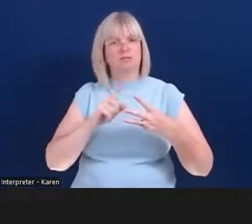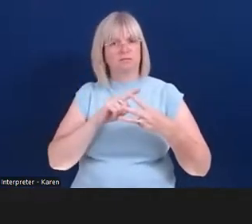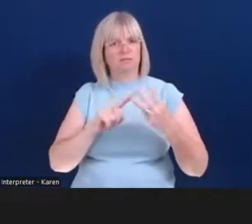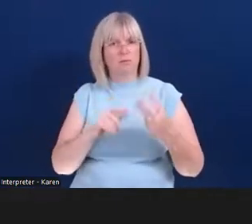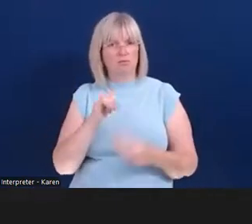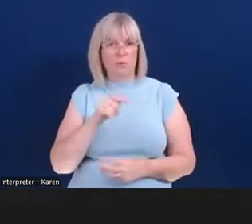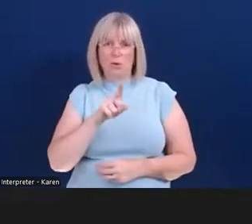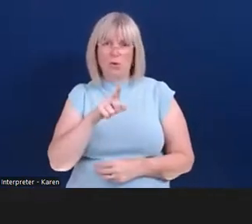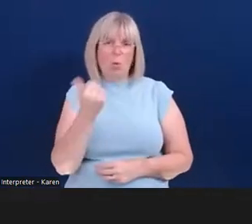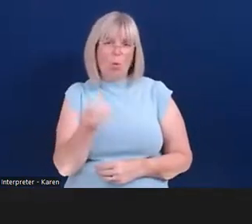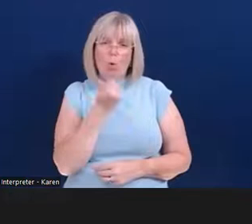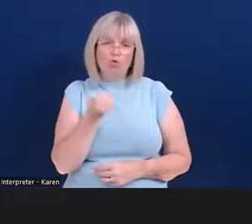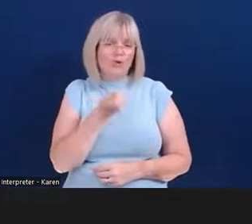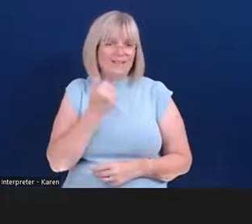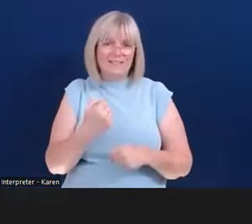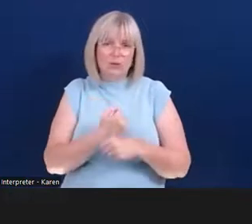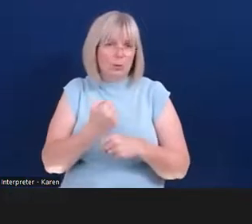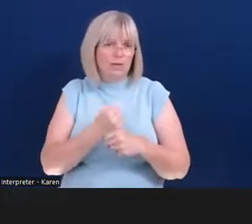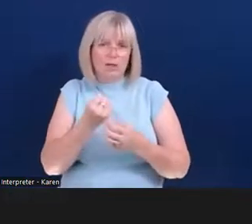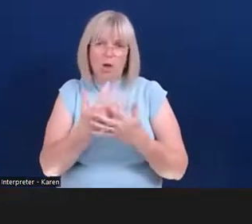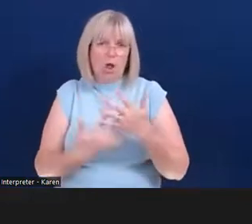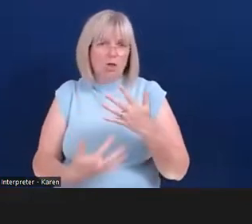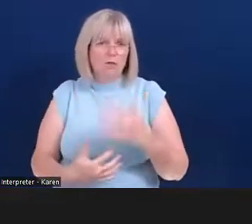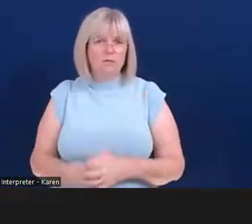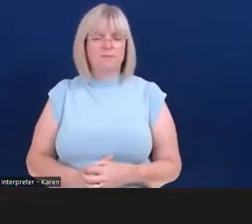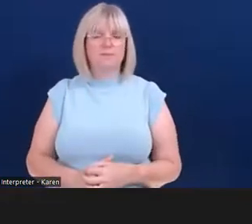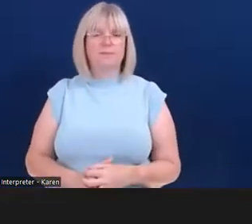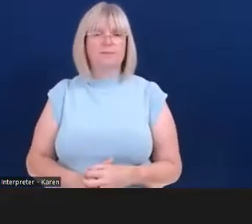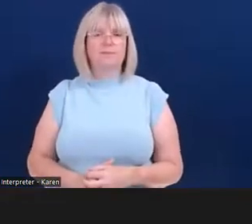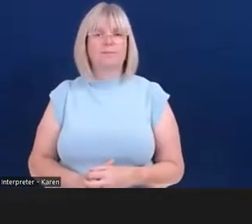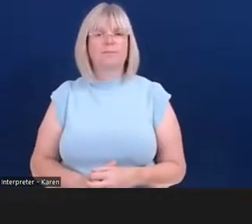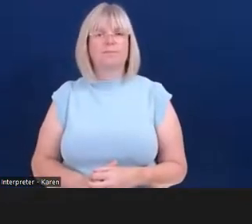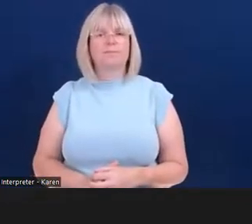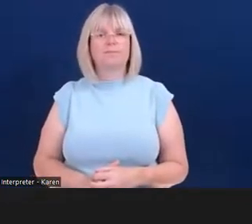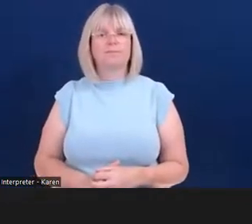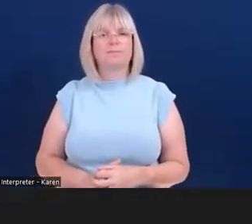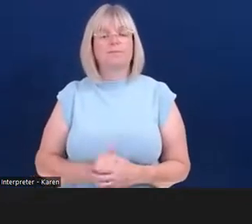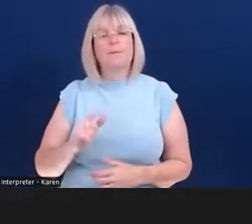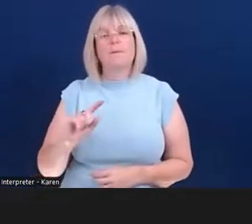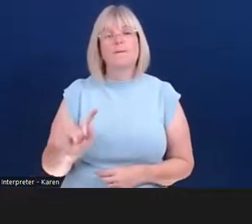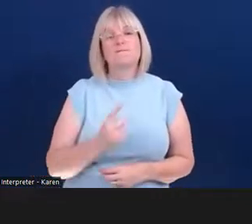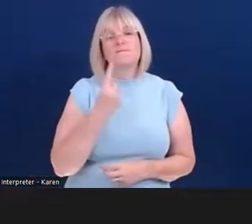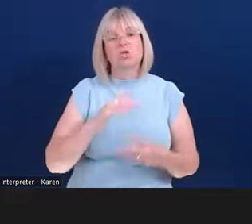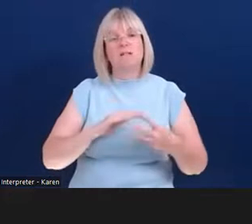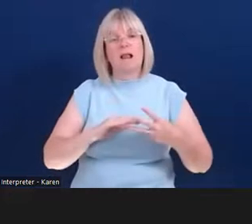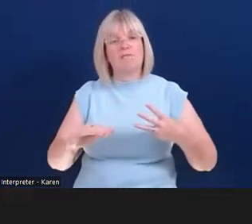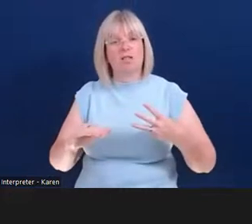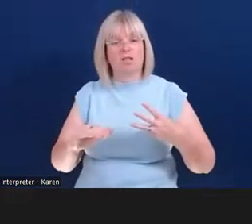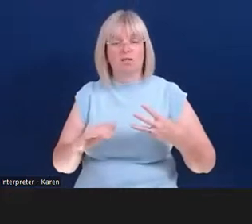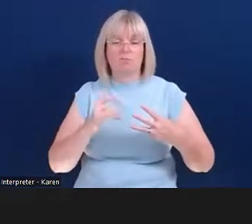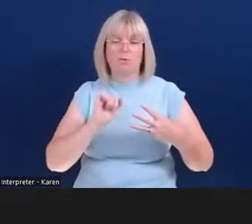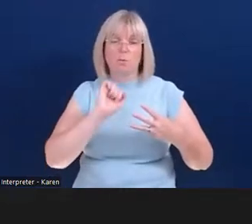probably doing. For the first level, your business, as I say, is probably already doing this,